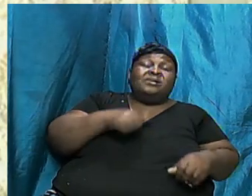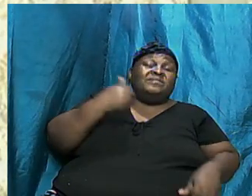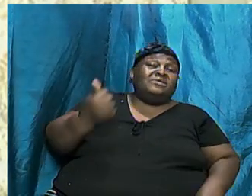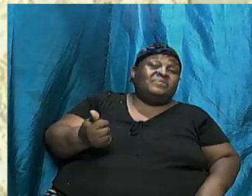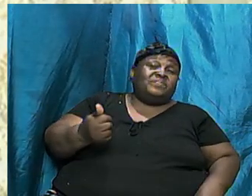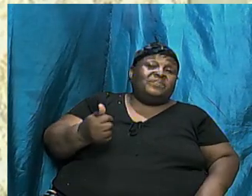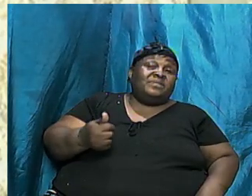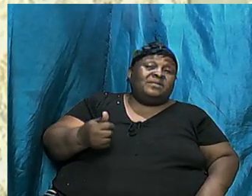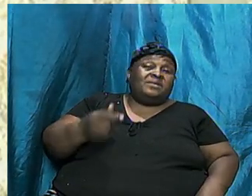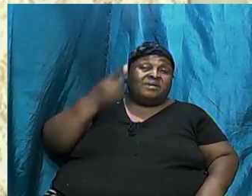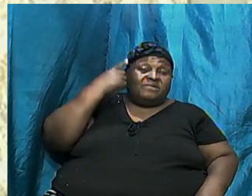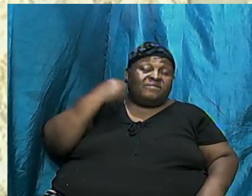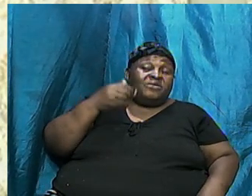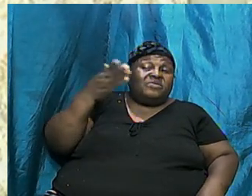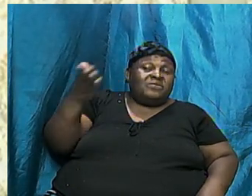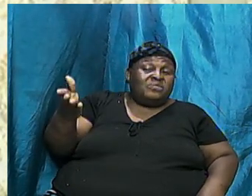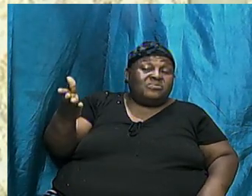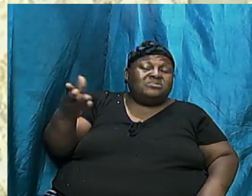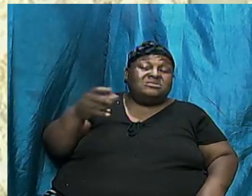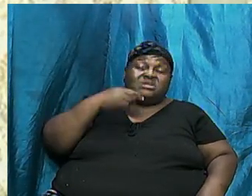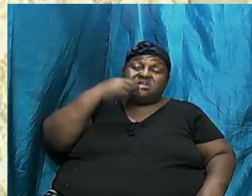For Those That Spoke Aramic